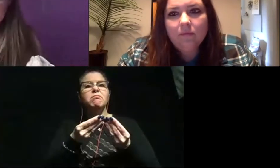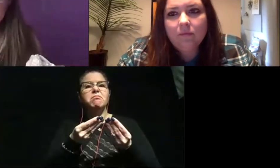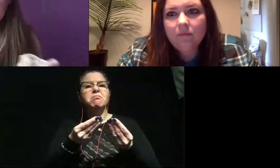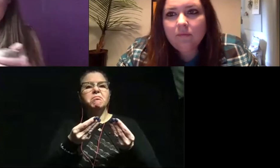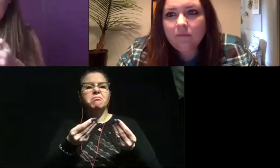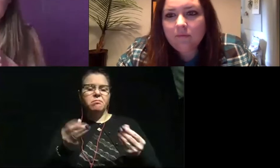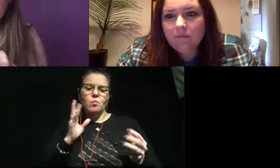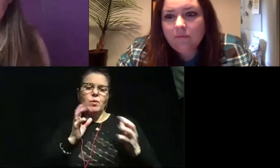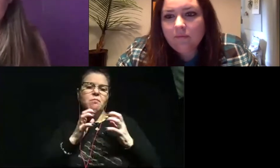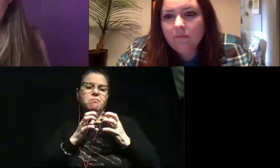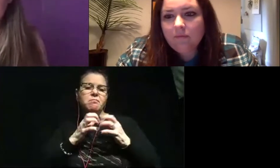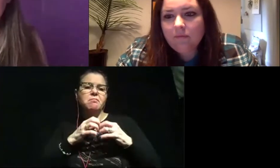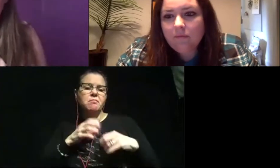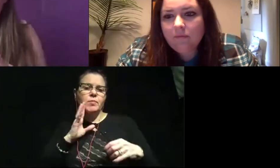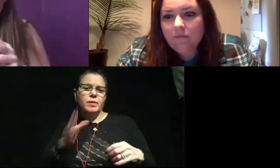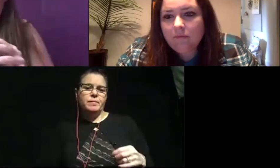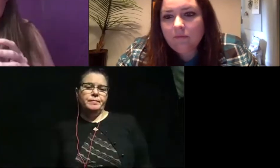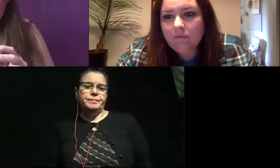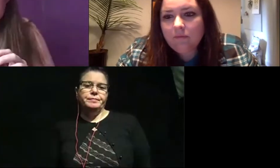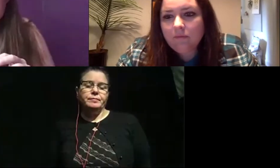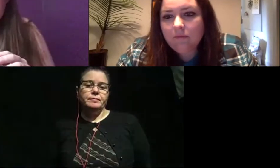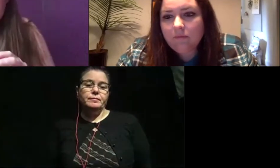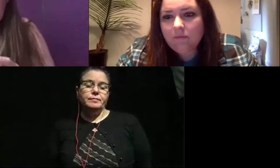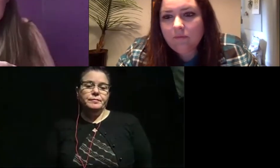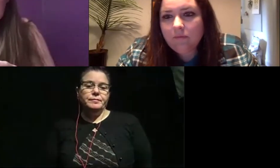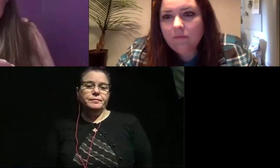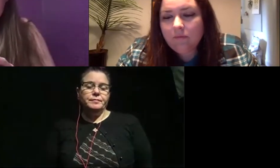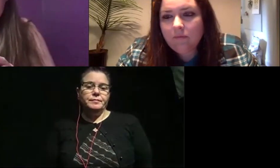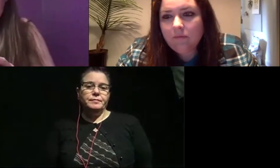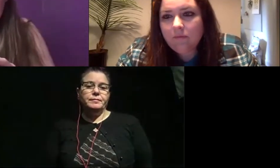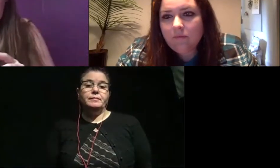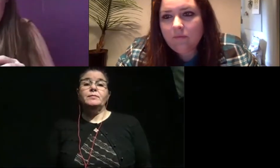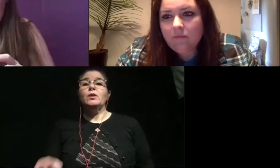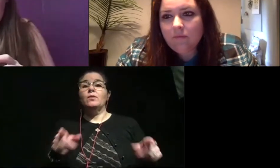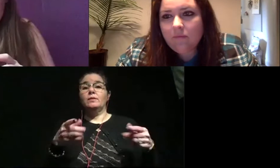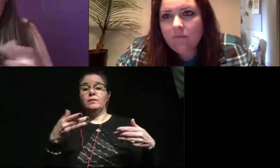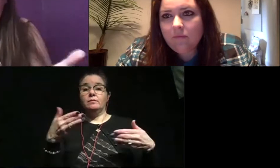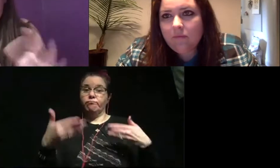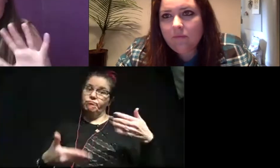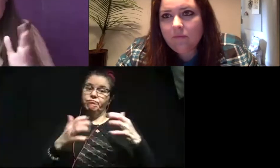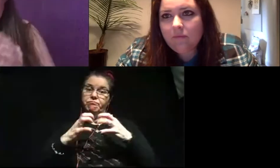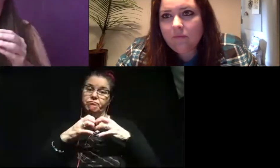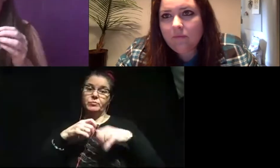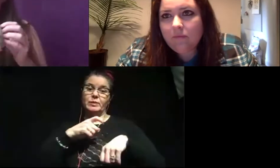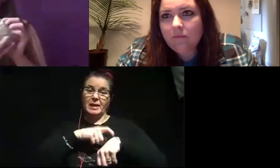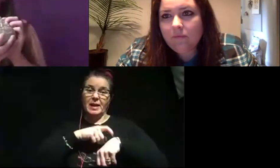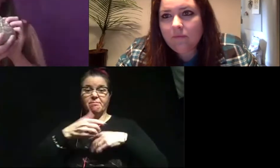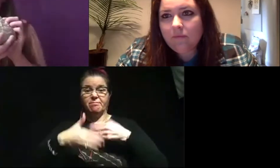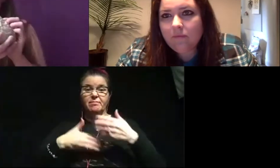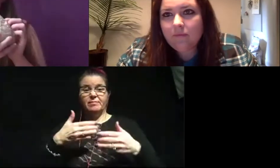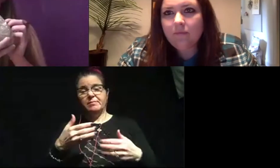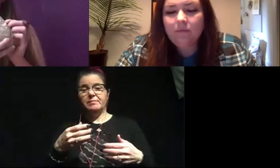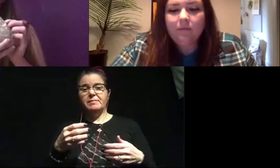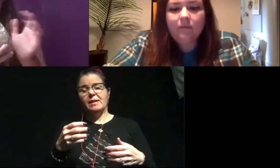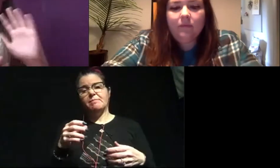down over time. All right. So as it breaks down over time, it would take, this could take a couple